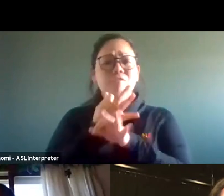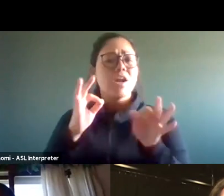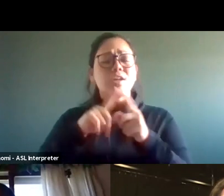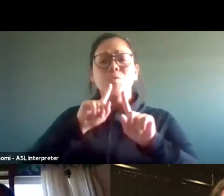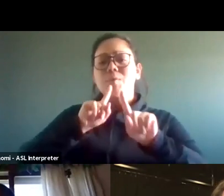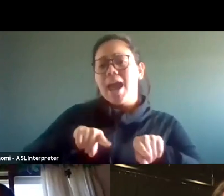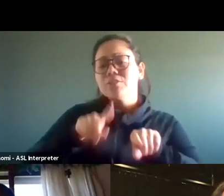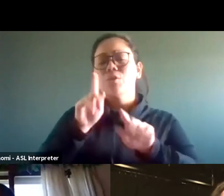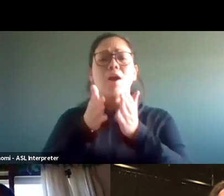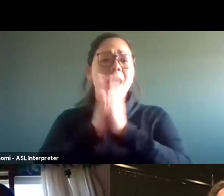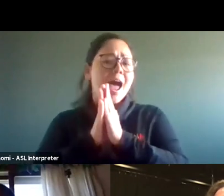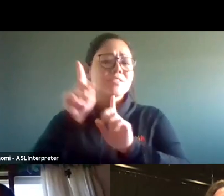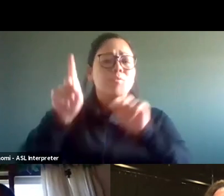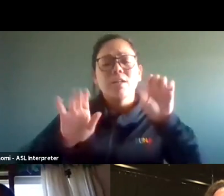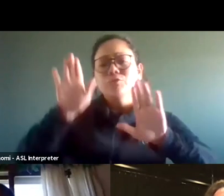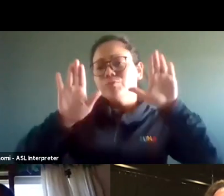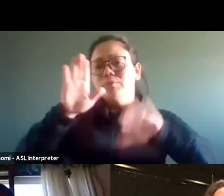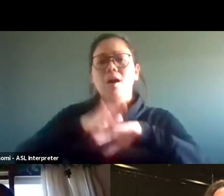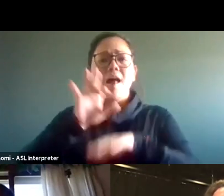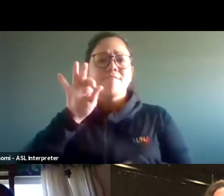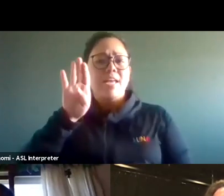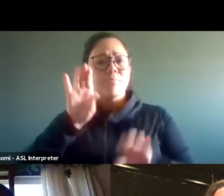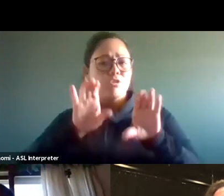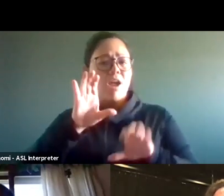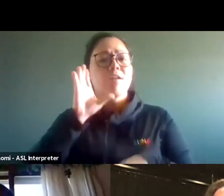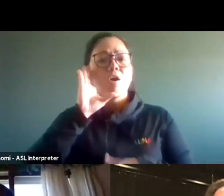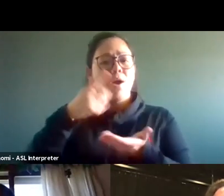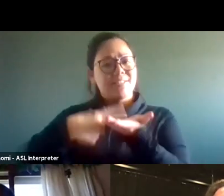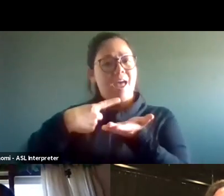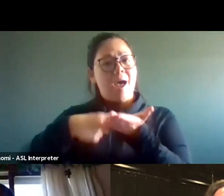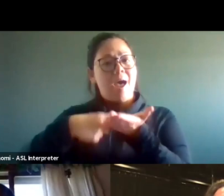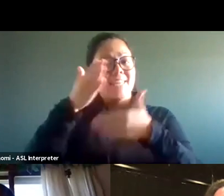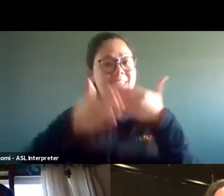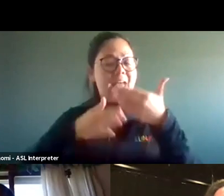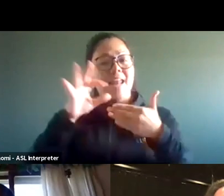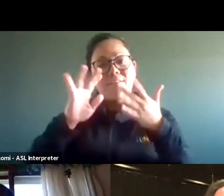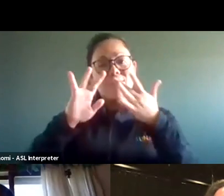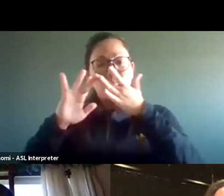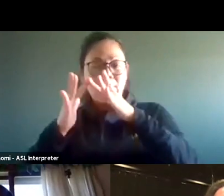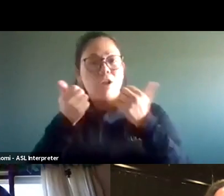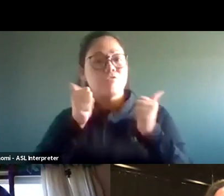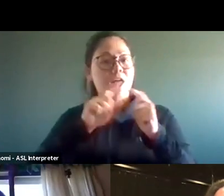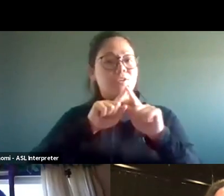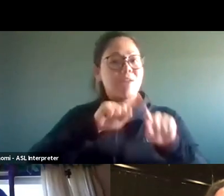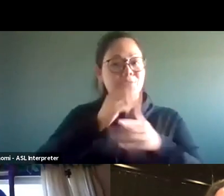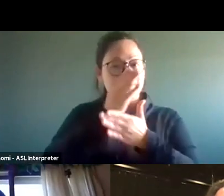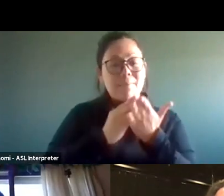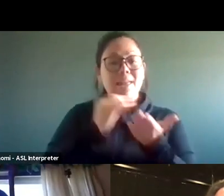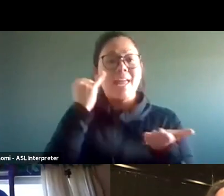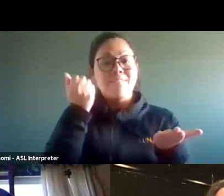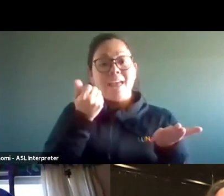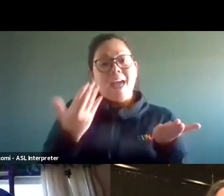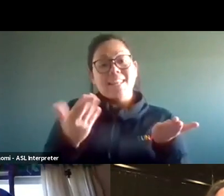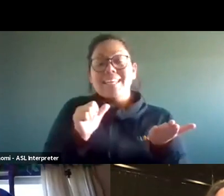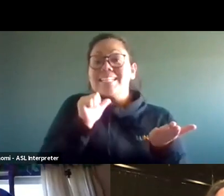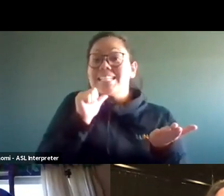your questions on the Facebook chat and we'll check those out at the end of the webinar and try to answer some of them. If anything doesn't get